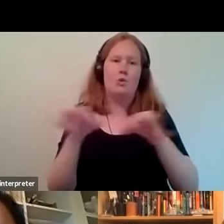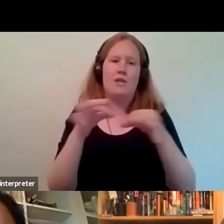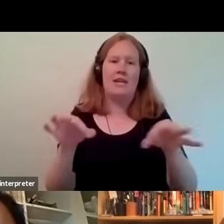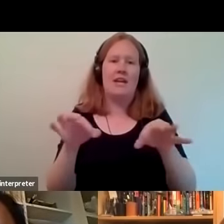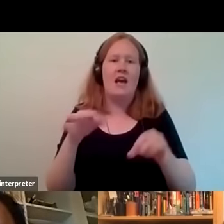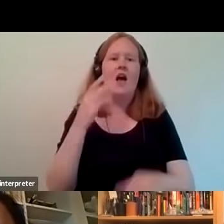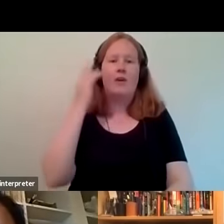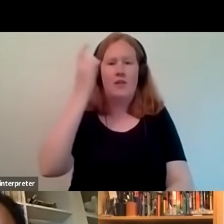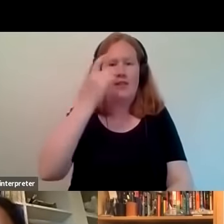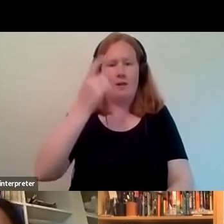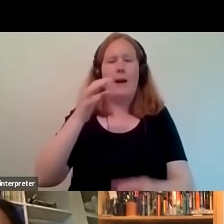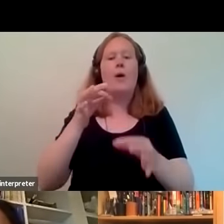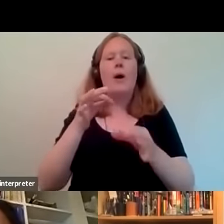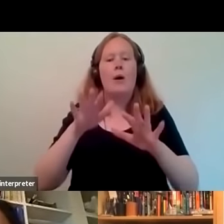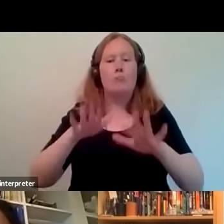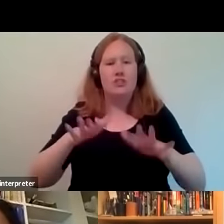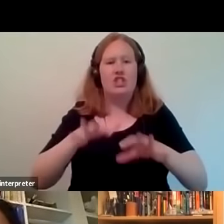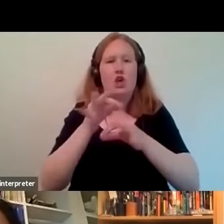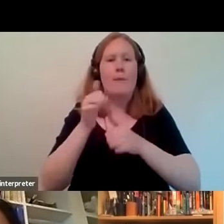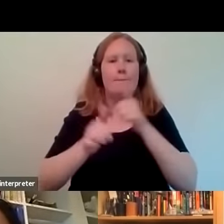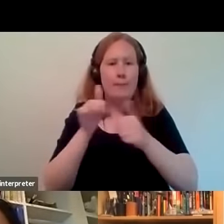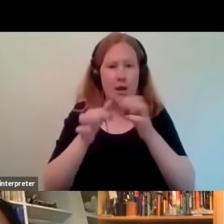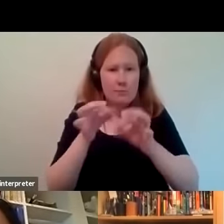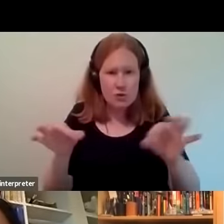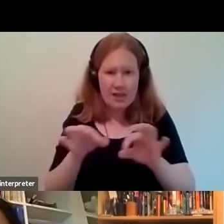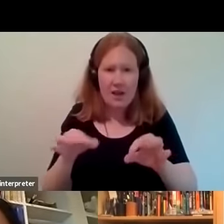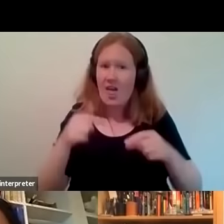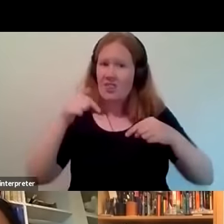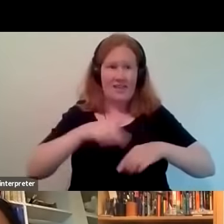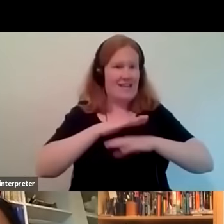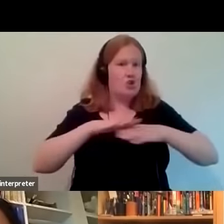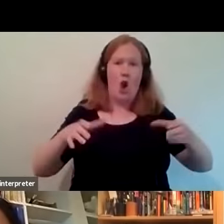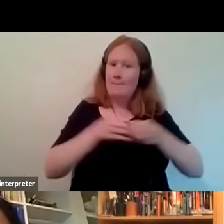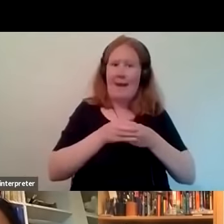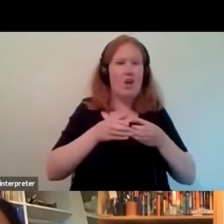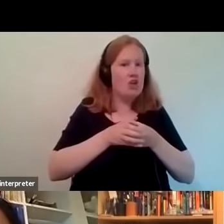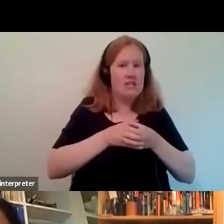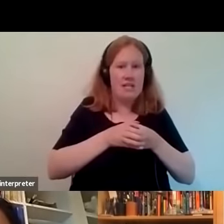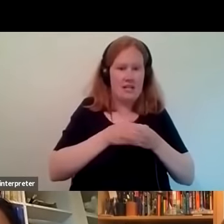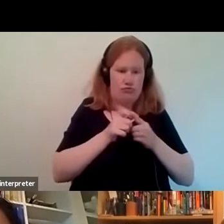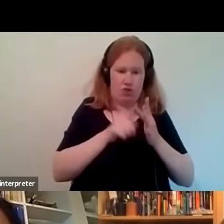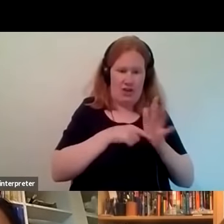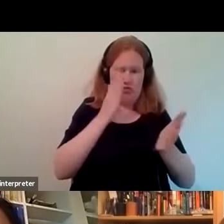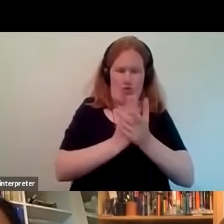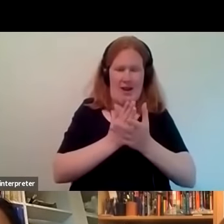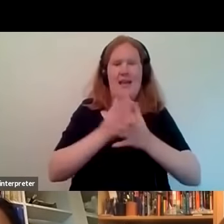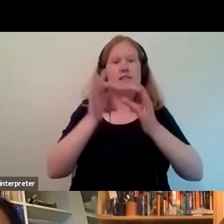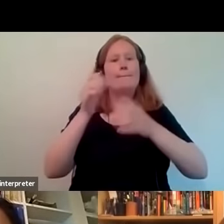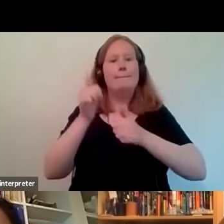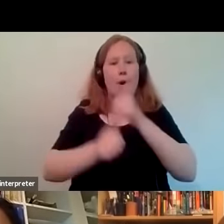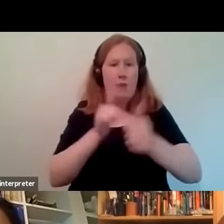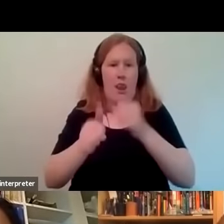music history i have to stress that this is not a minority project it's about popular music in the uk